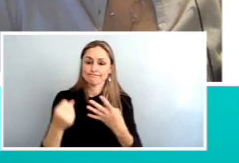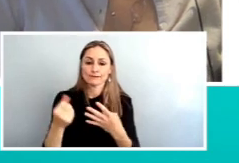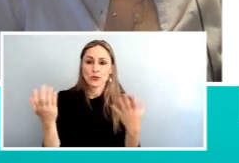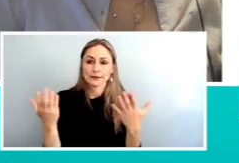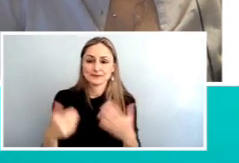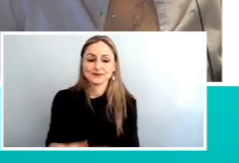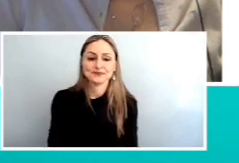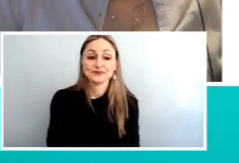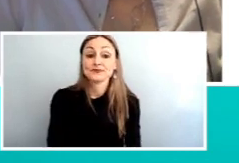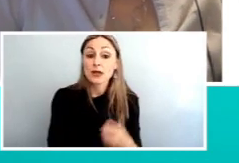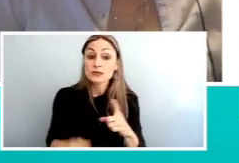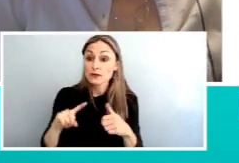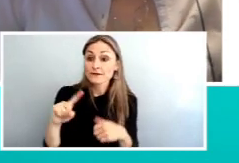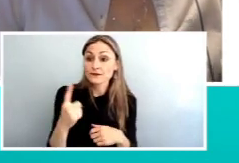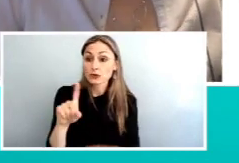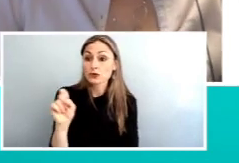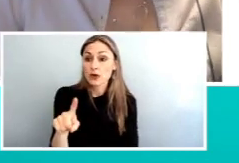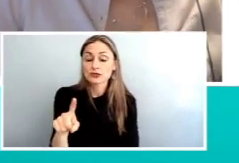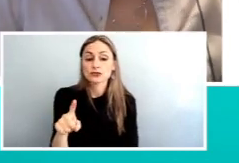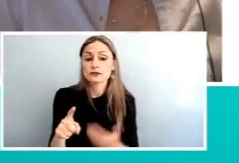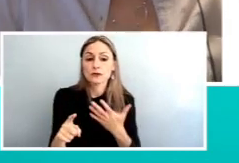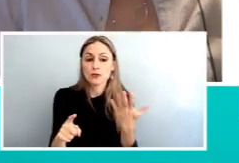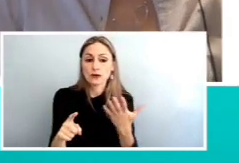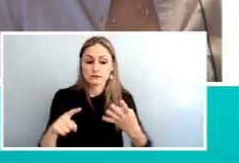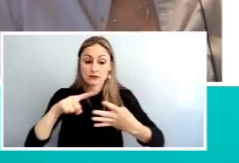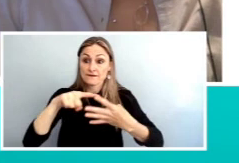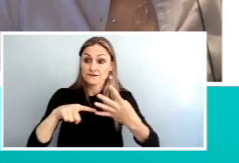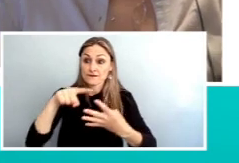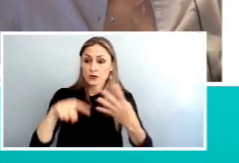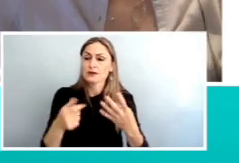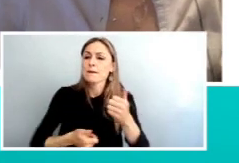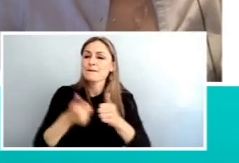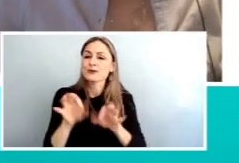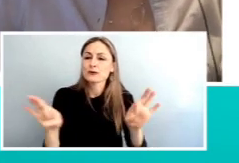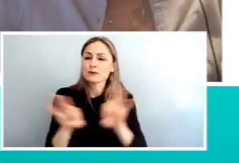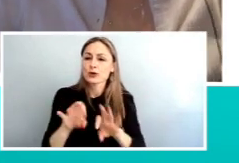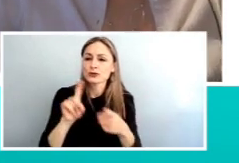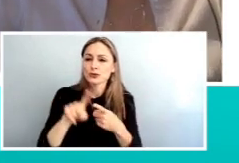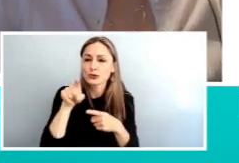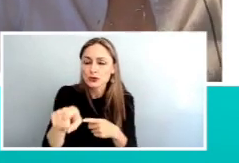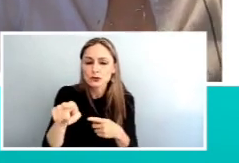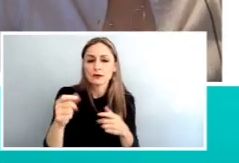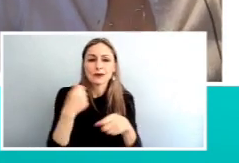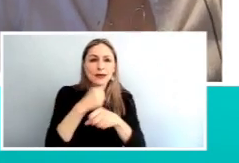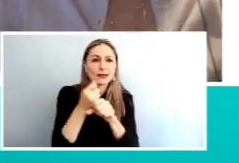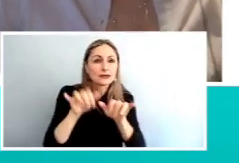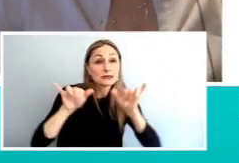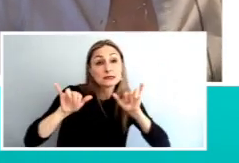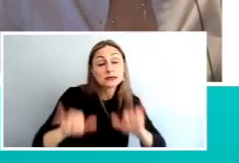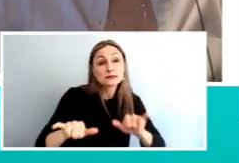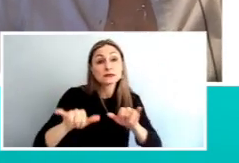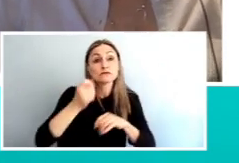So, the first question that we're asking here is, of the four goals, what is the most important goal to you? Making the system easier to understand and use,